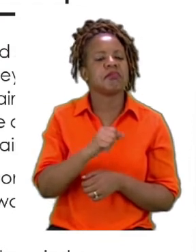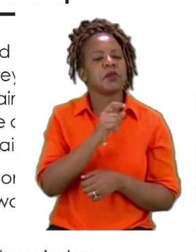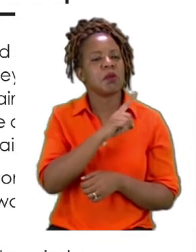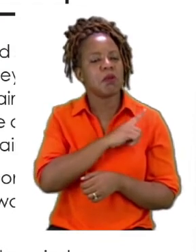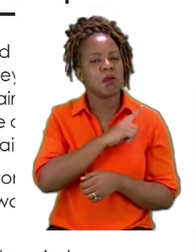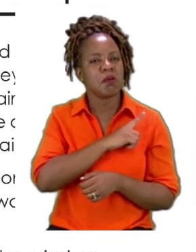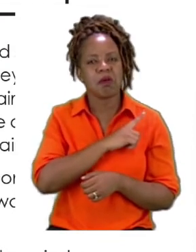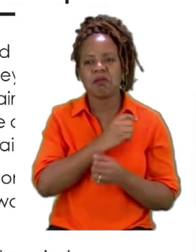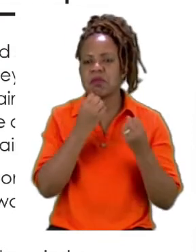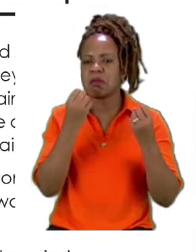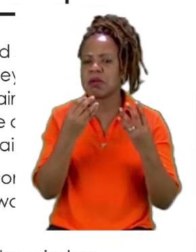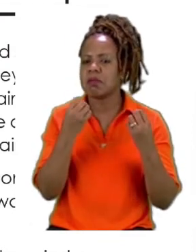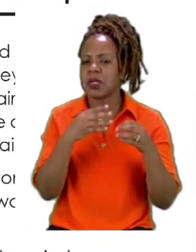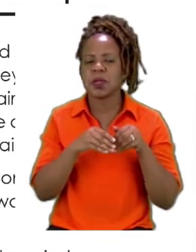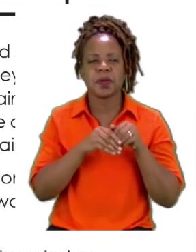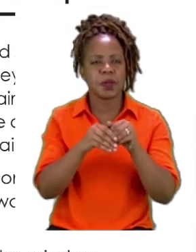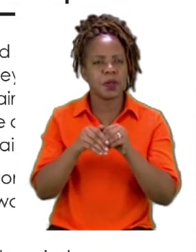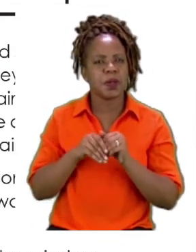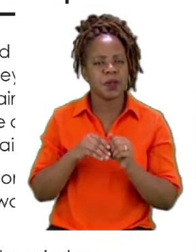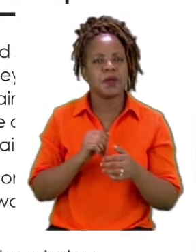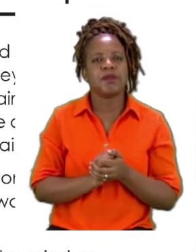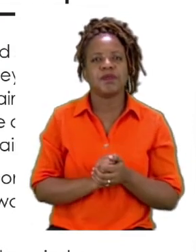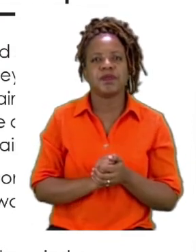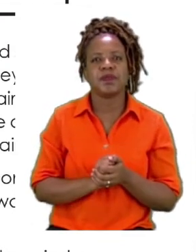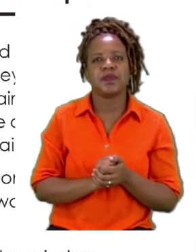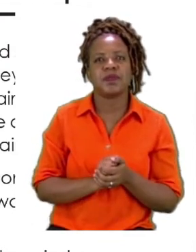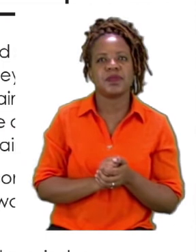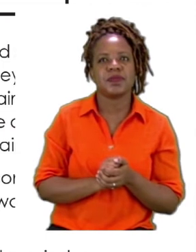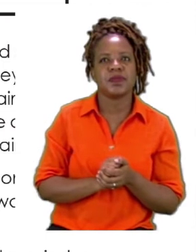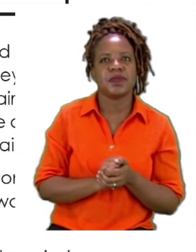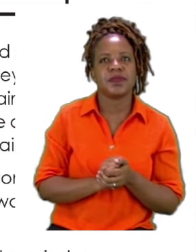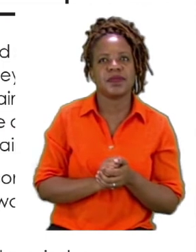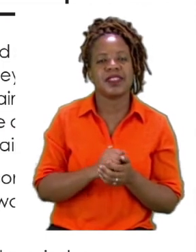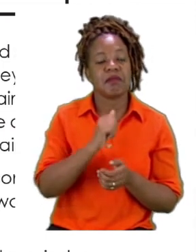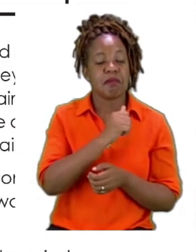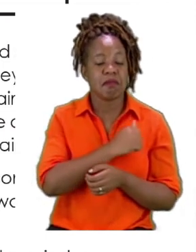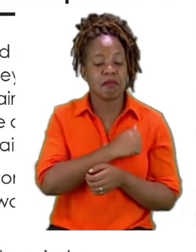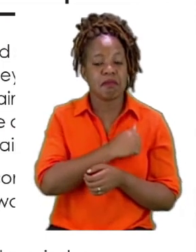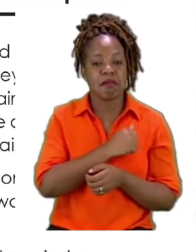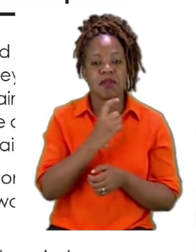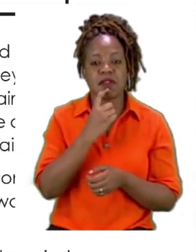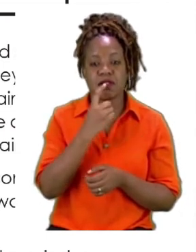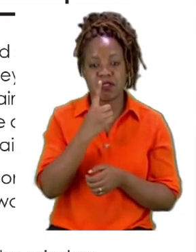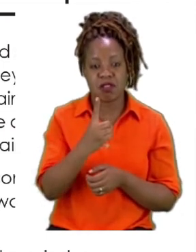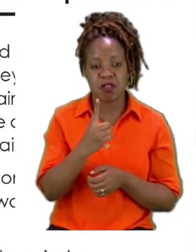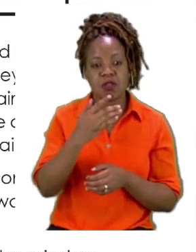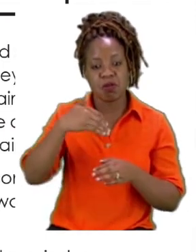Juliana's mother told her that they were going to go to a town with a beach.